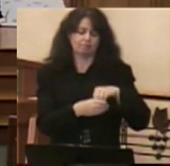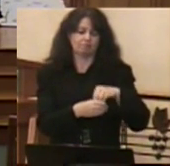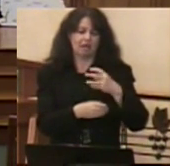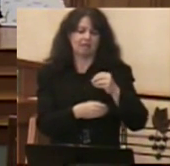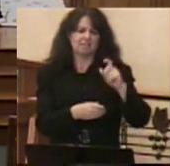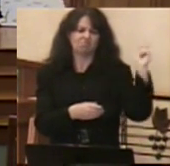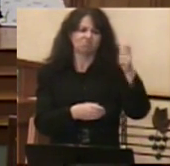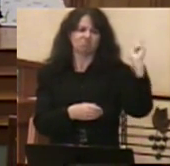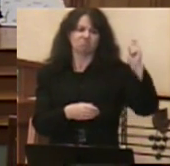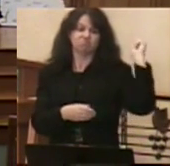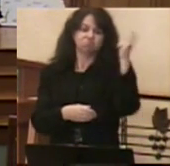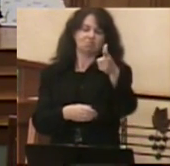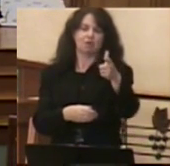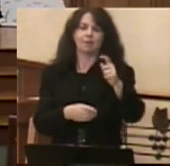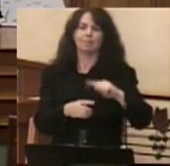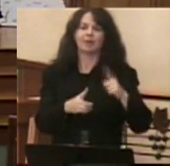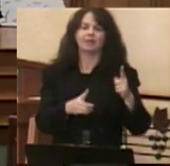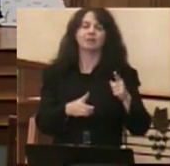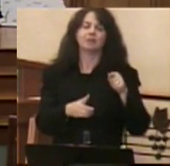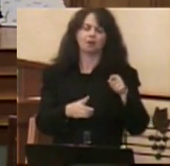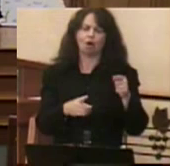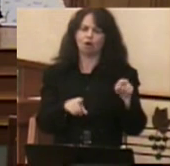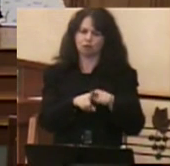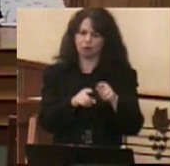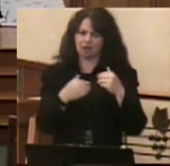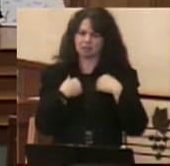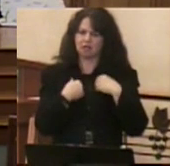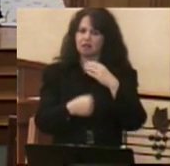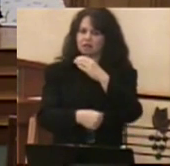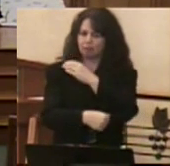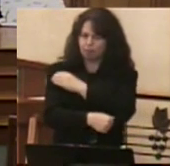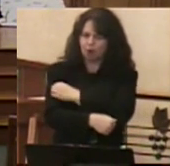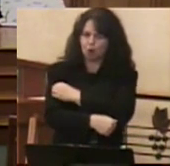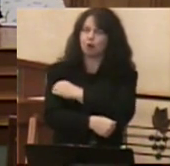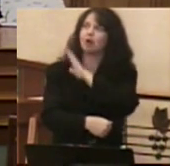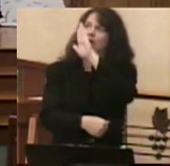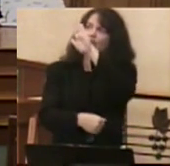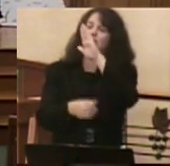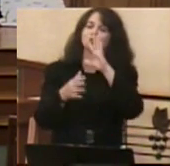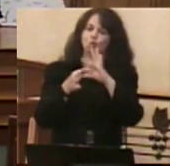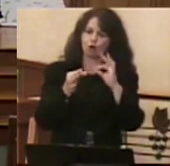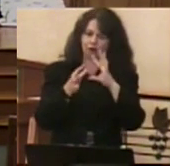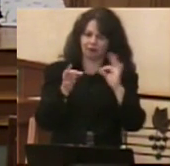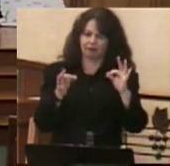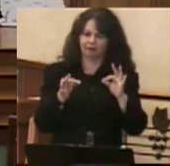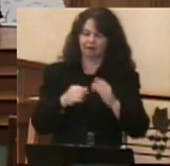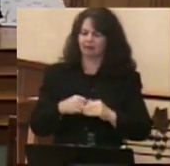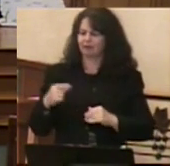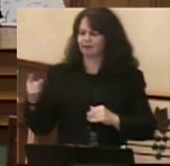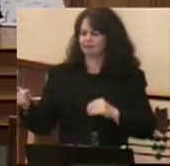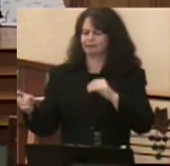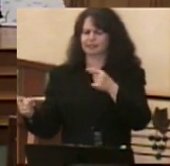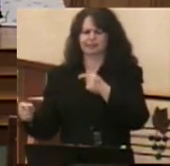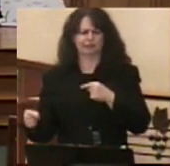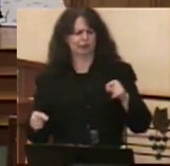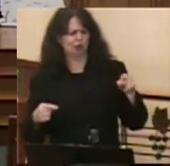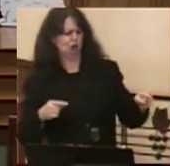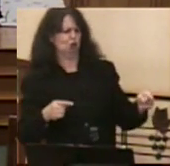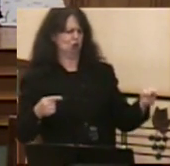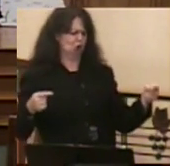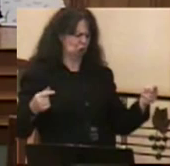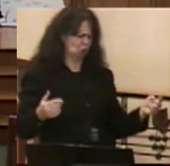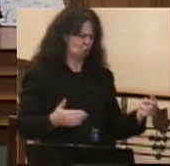power of the word. David says to Goliath, You come to me with sword, spear, and